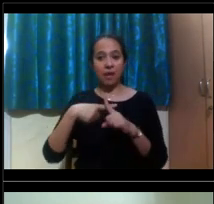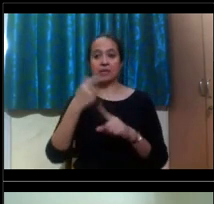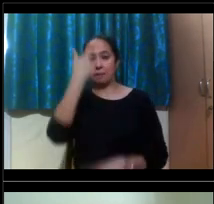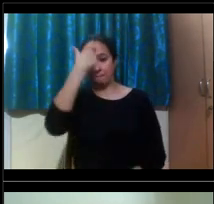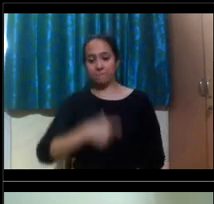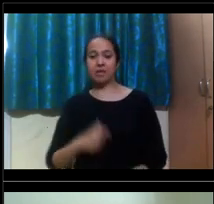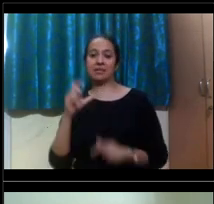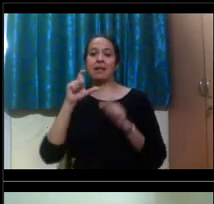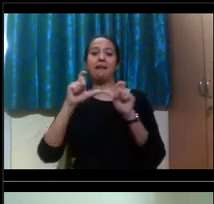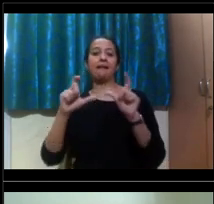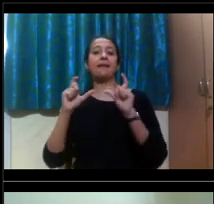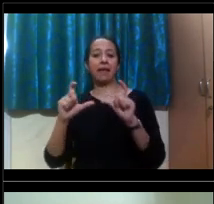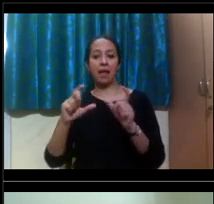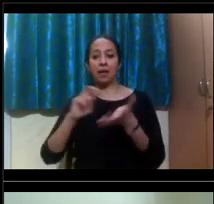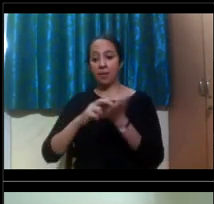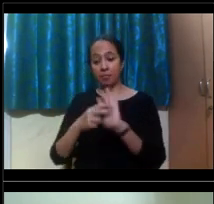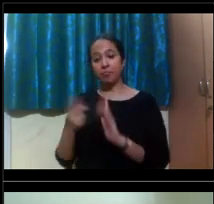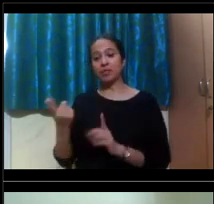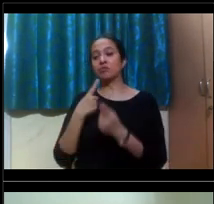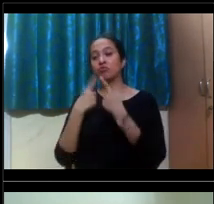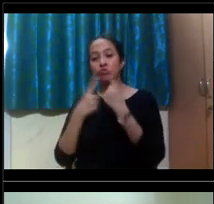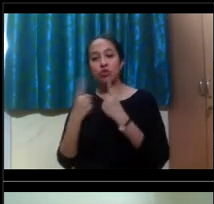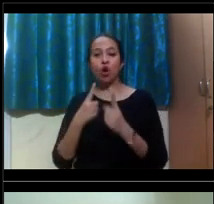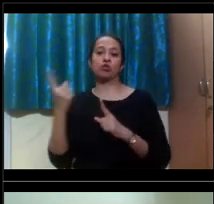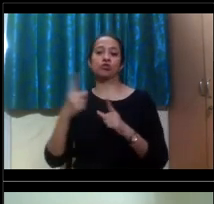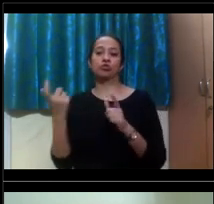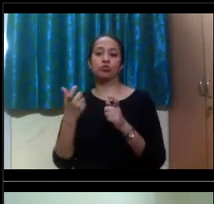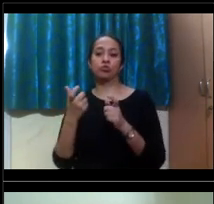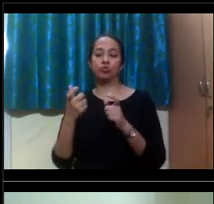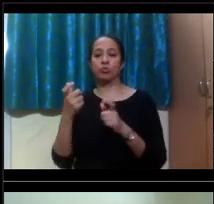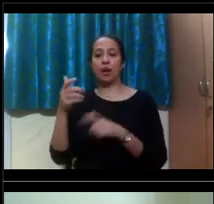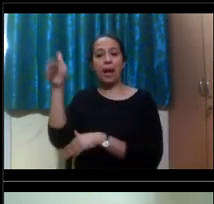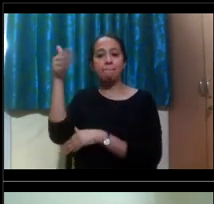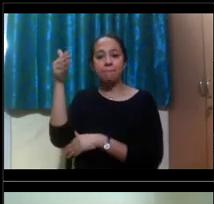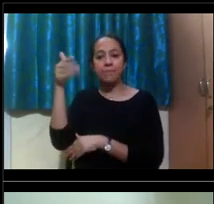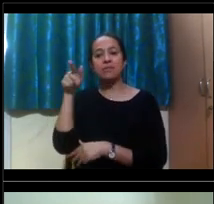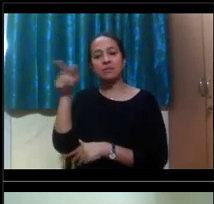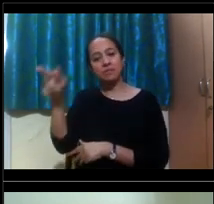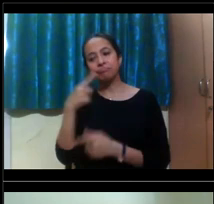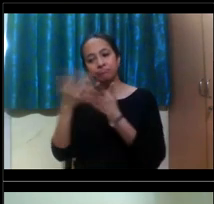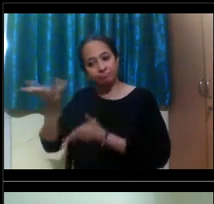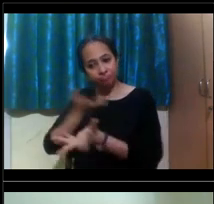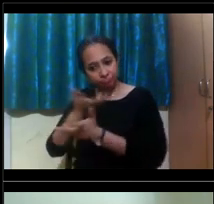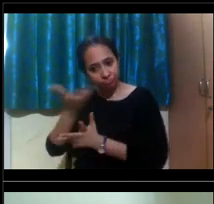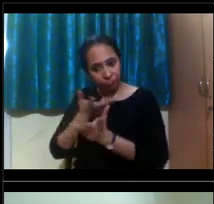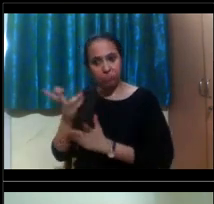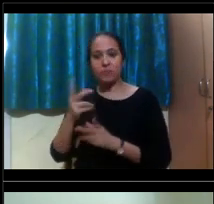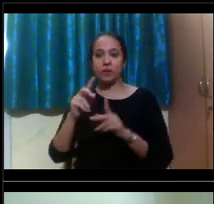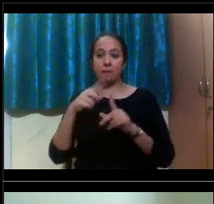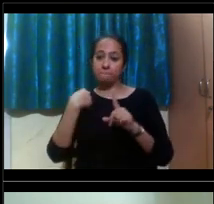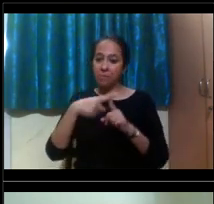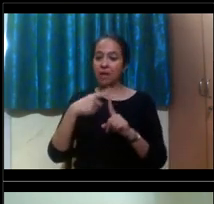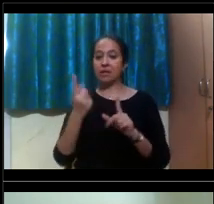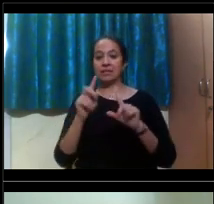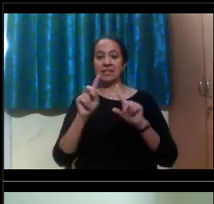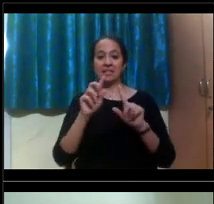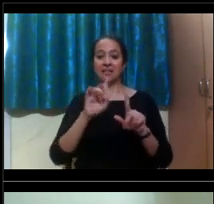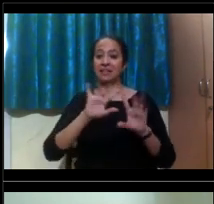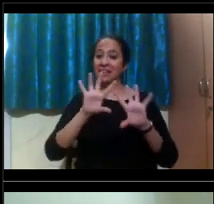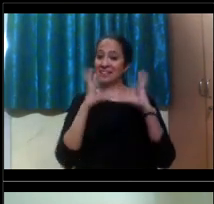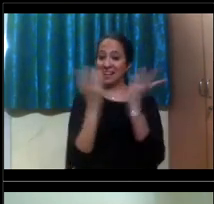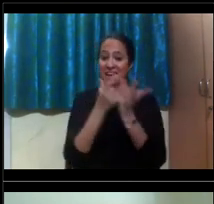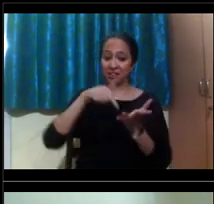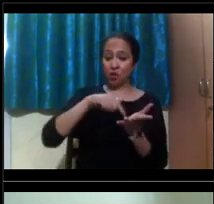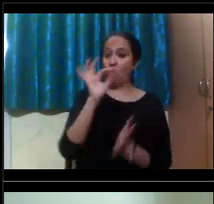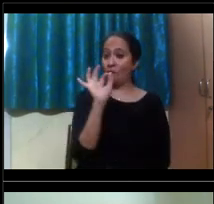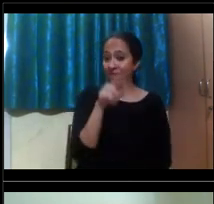that you would have to talk to the consulate about, um, and talk to the international office to see those restrictions. But it is